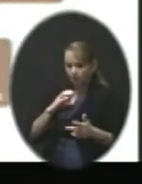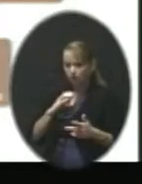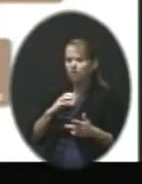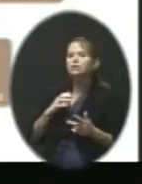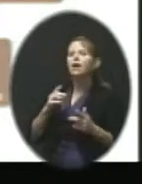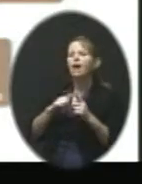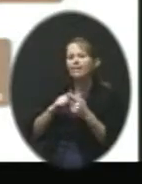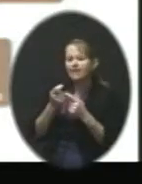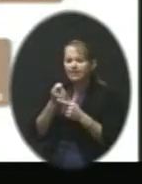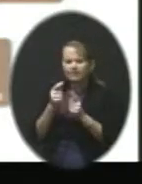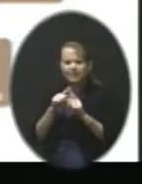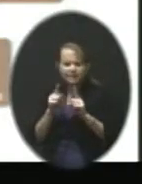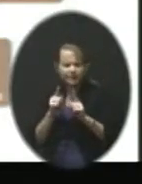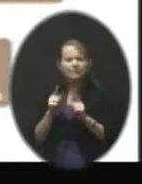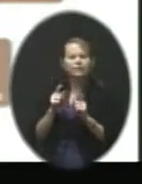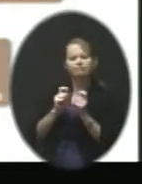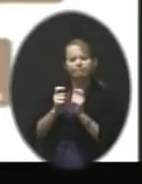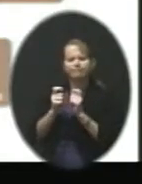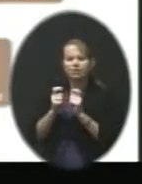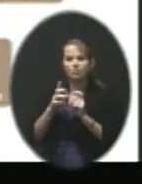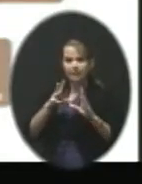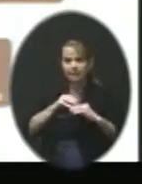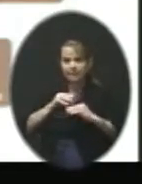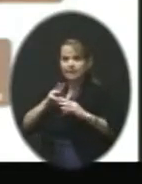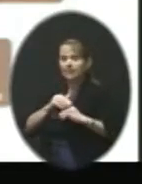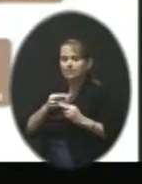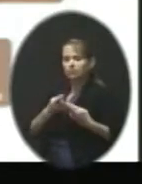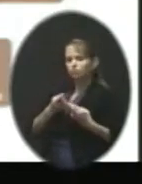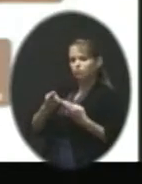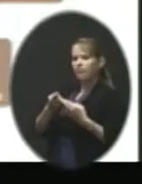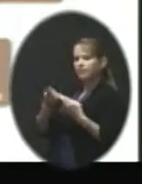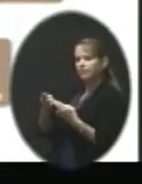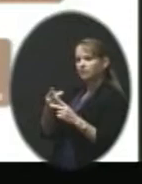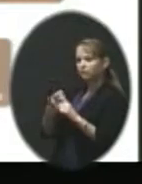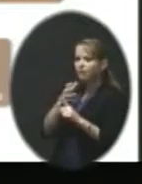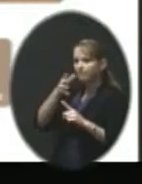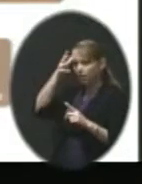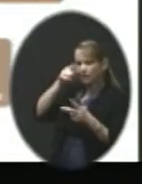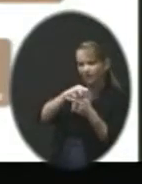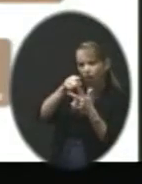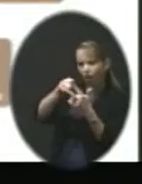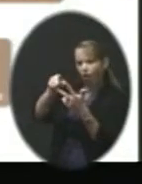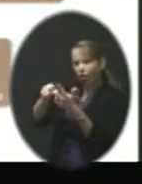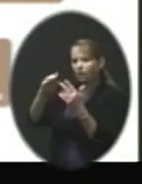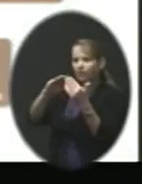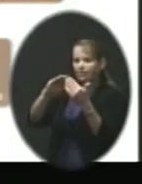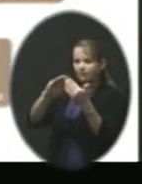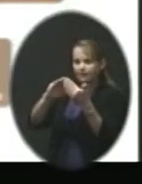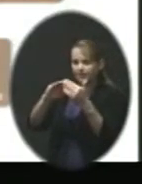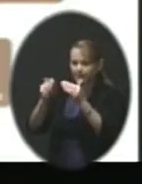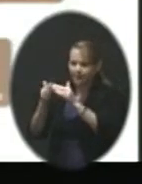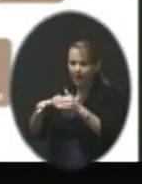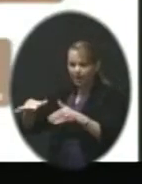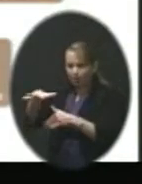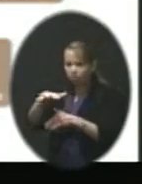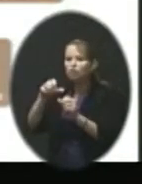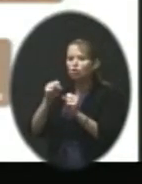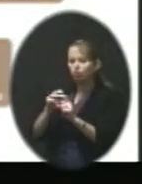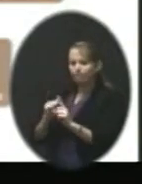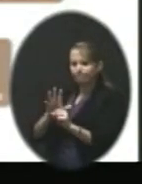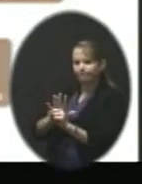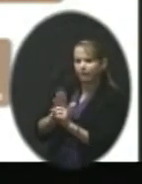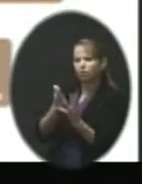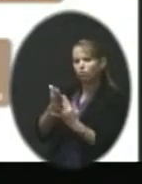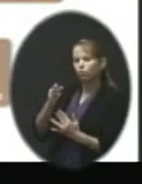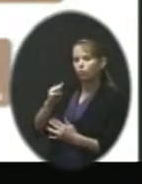took recommendations of parents from all the neighborhoods that potentially could be impact by Millbrook. And we met